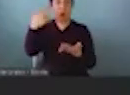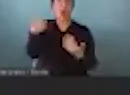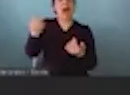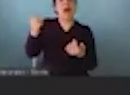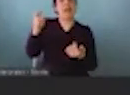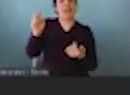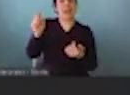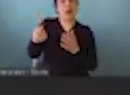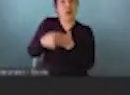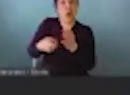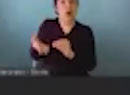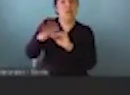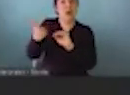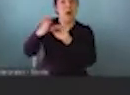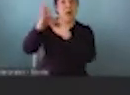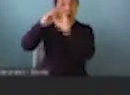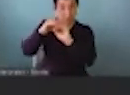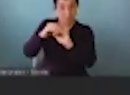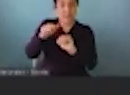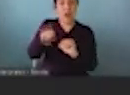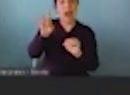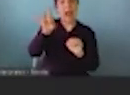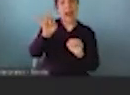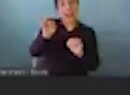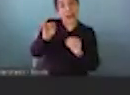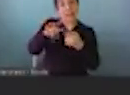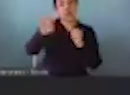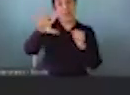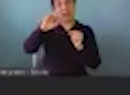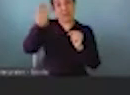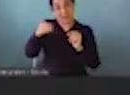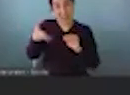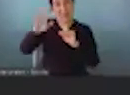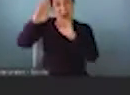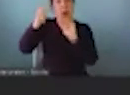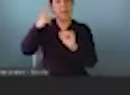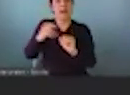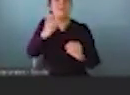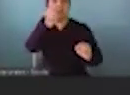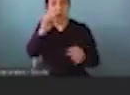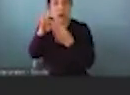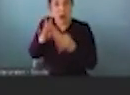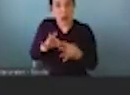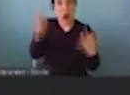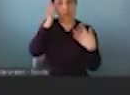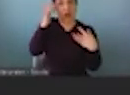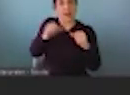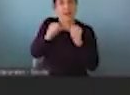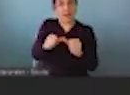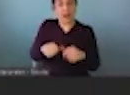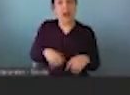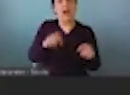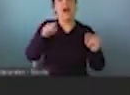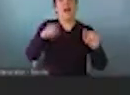and 80 to 80 to 85 percent of rising health care costs are due to diet related chronic diseases. So what this graph